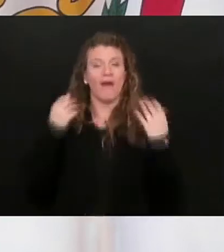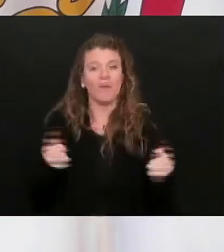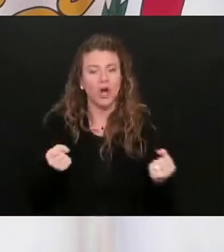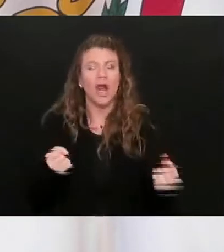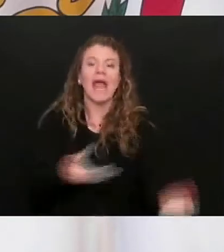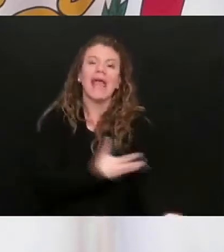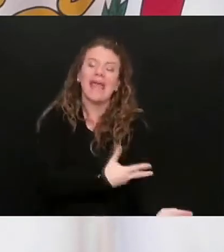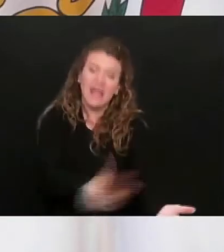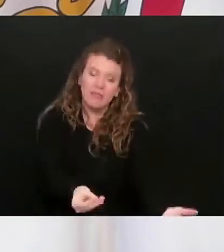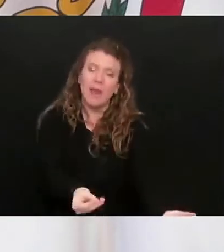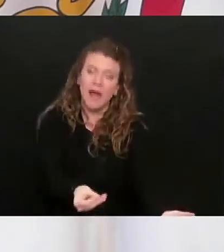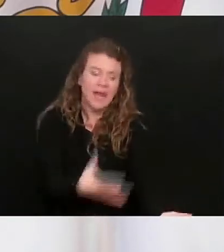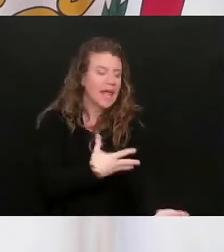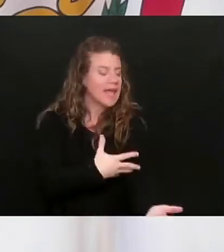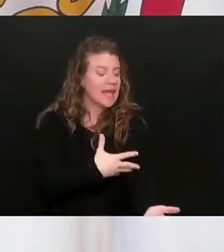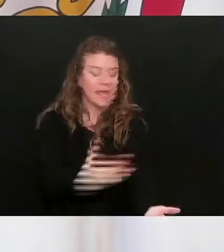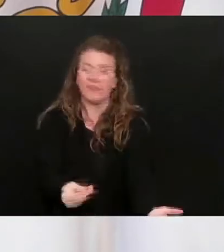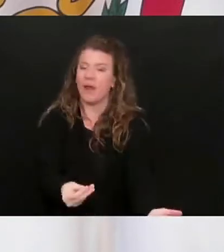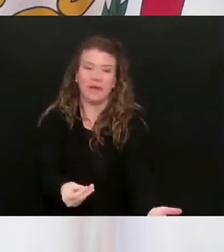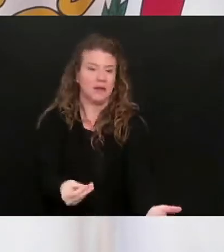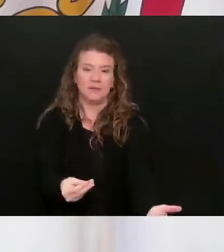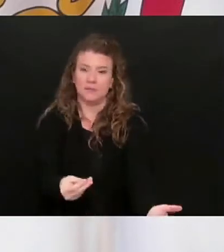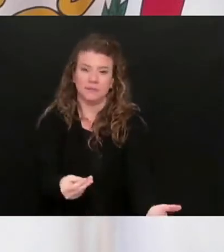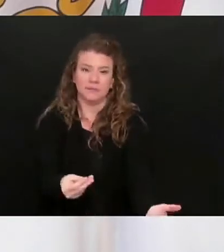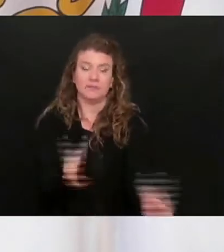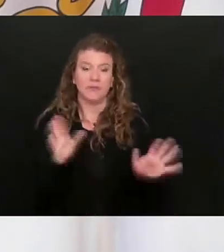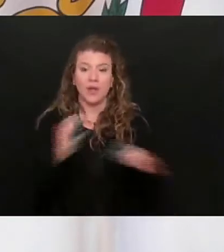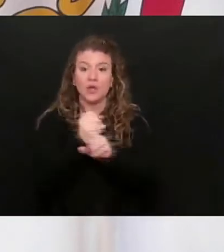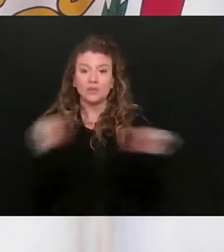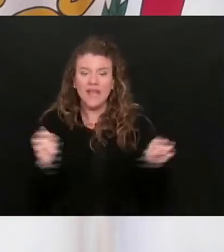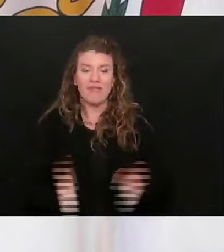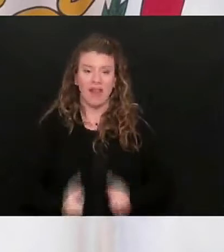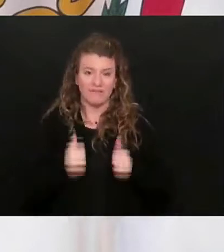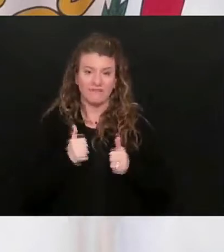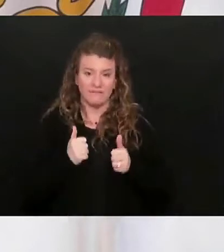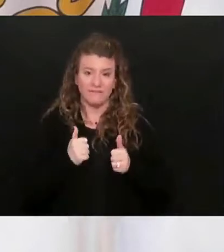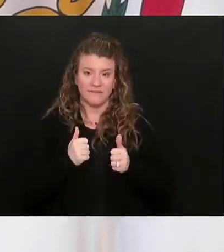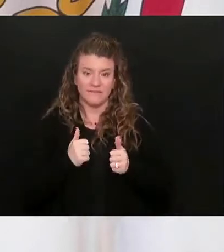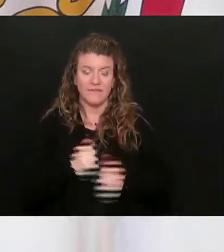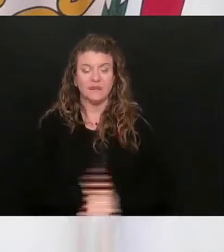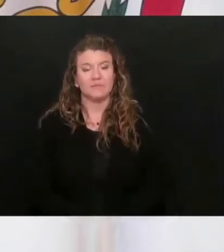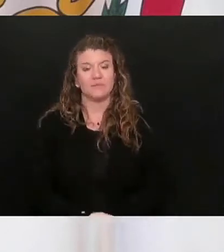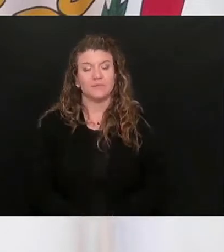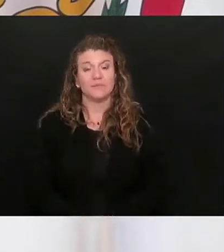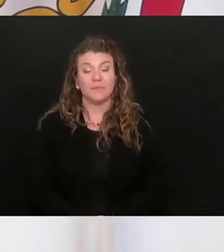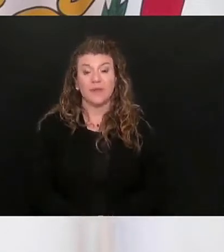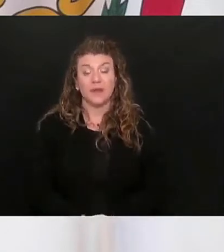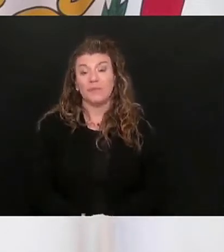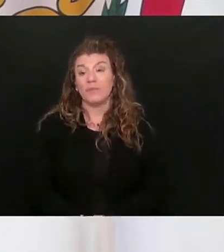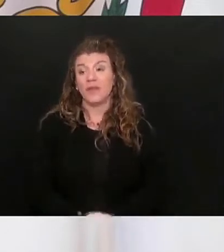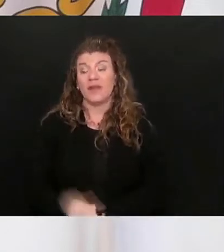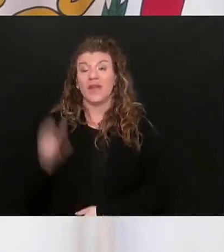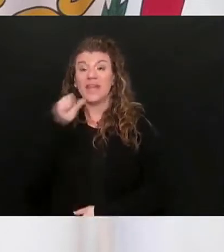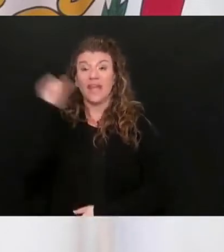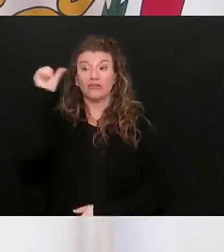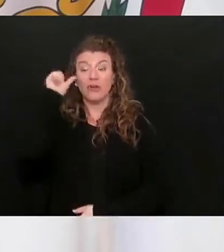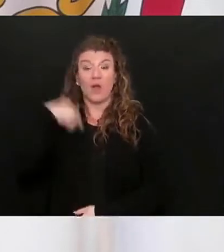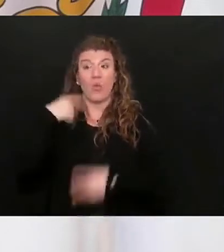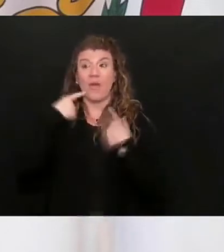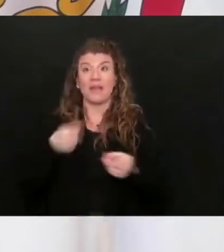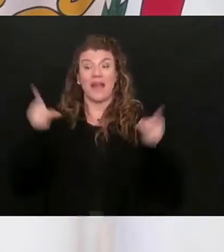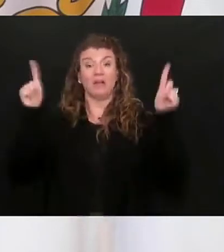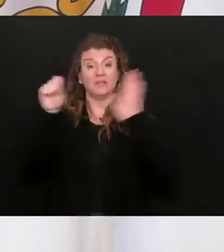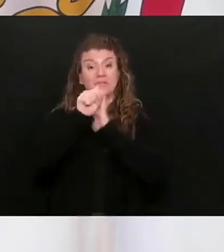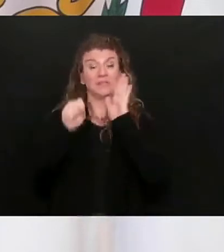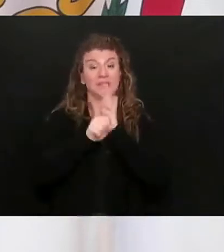blood. Give blood. You'll save a life. You'll we unveiled in the state of West